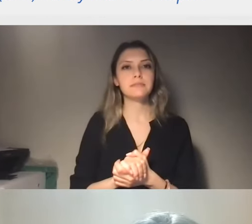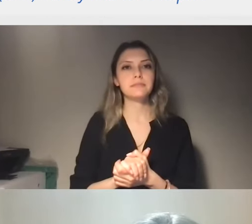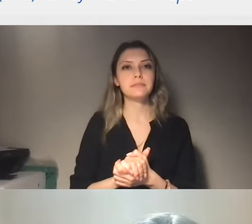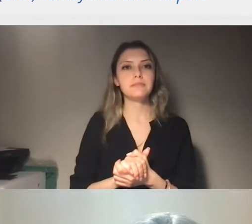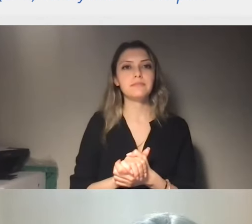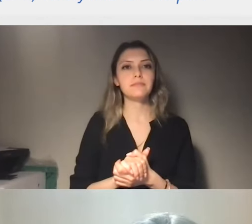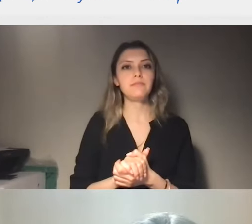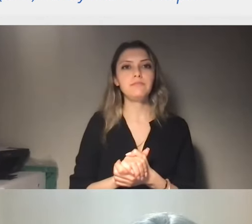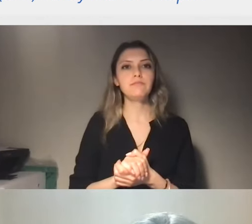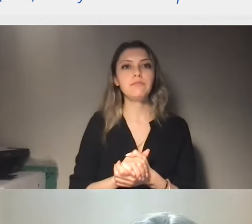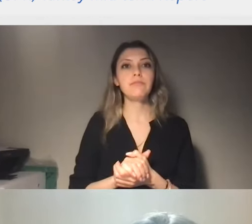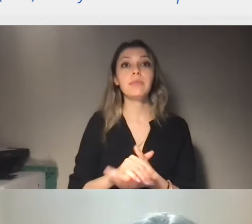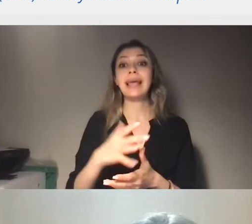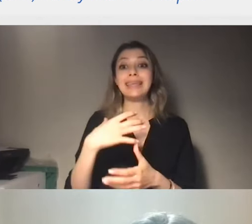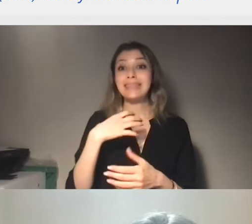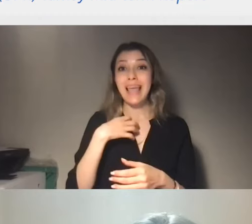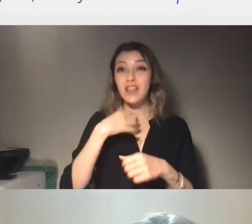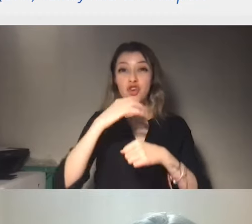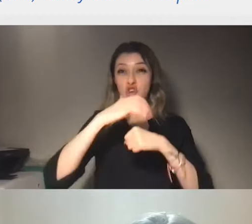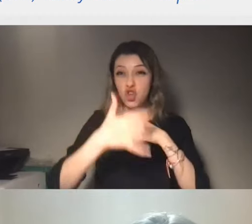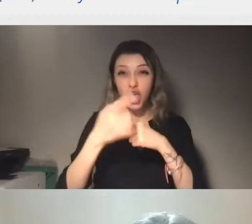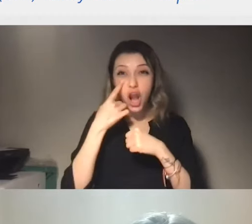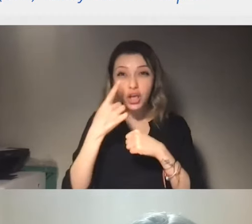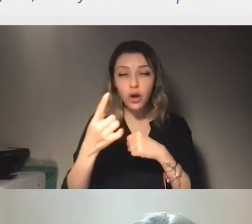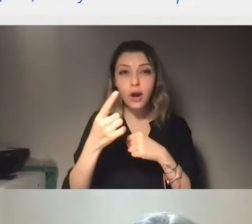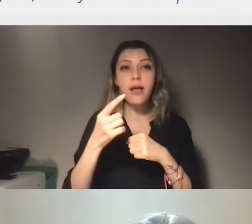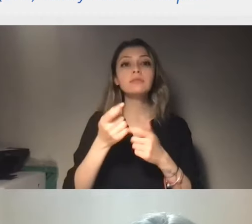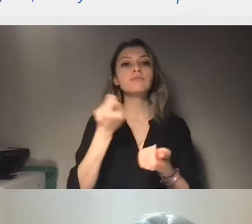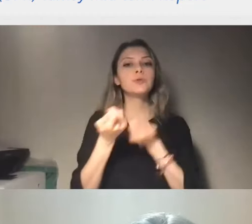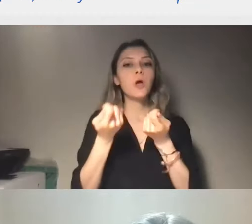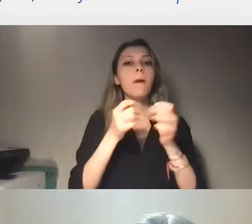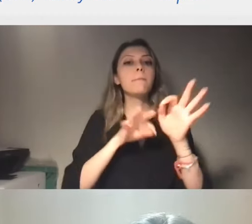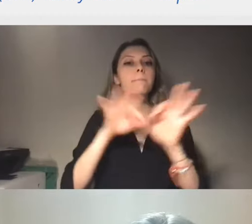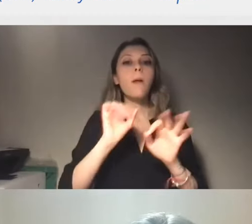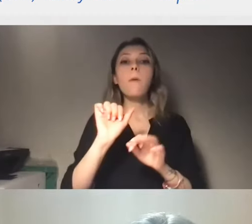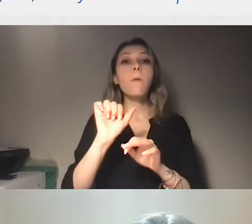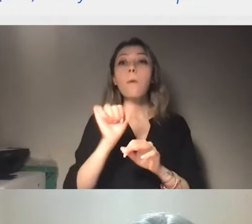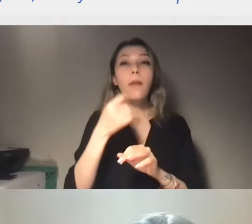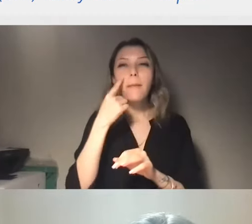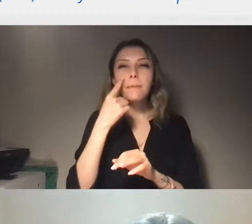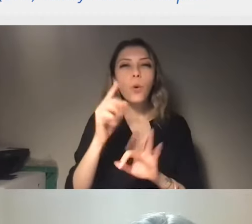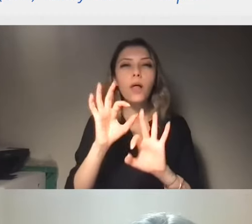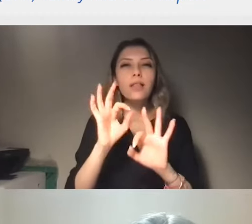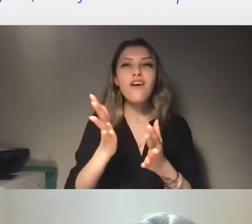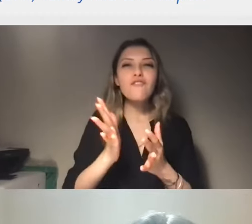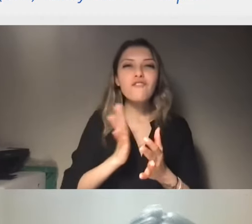and, let's say, highlighting several critical issues